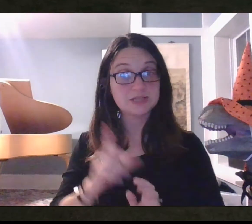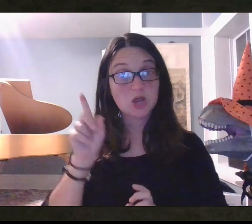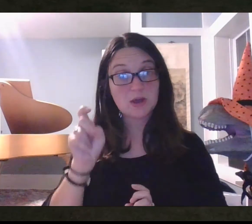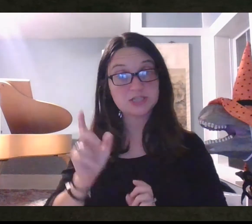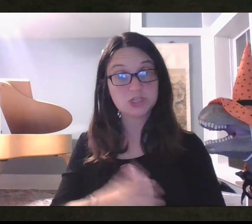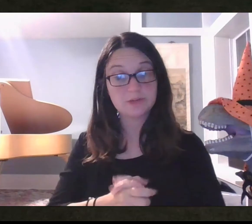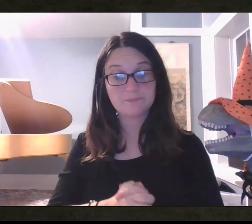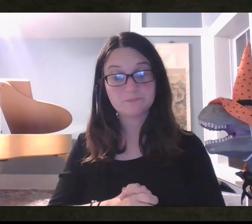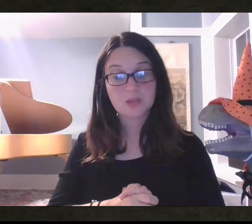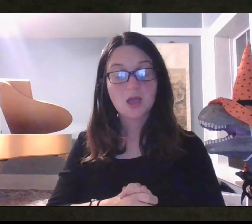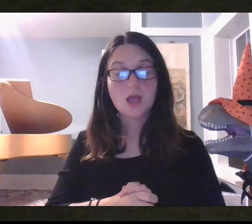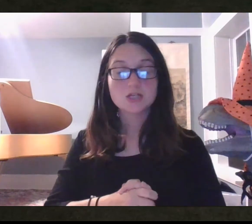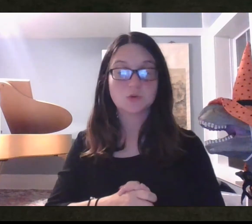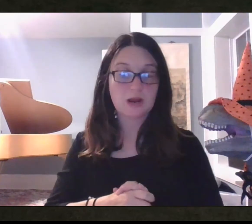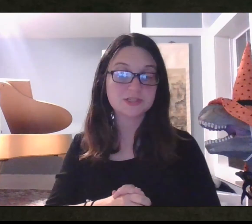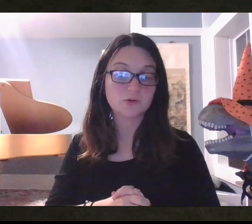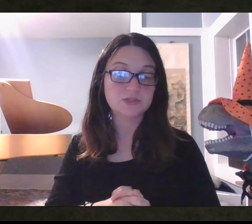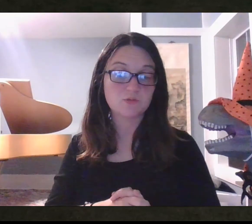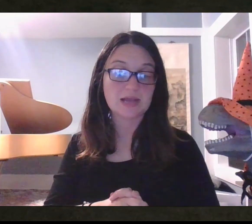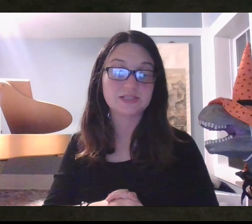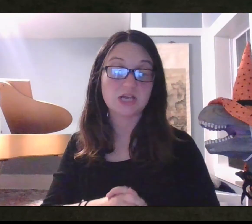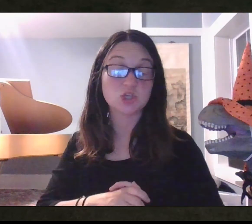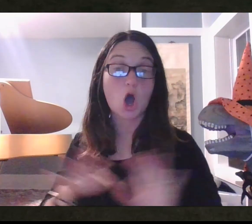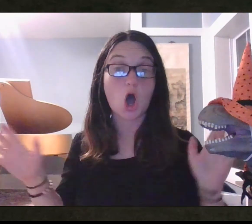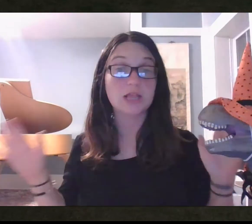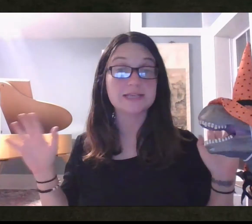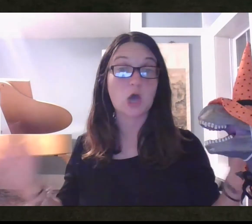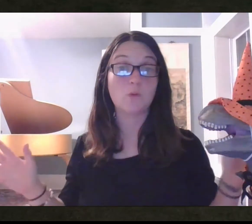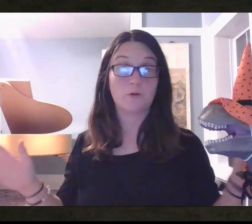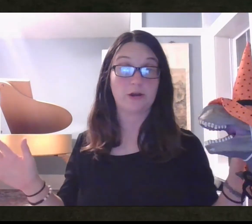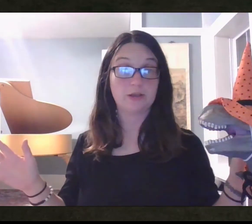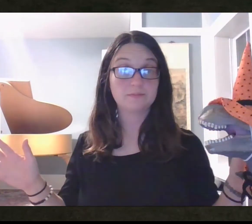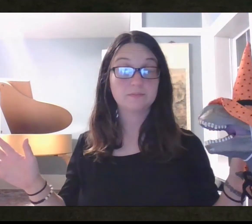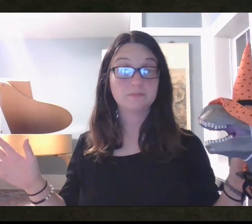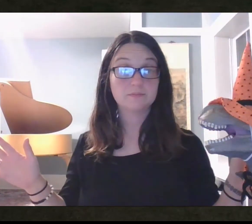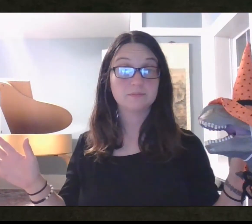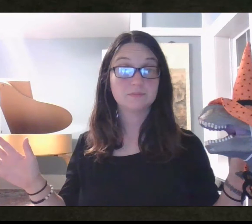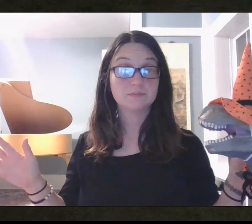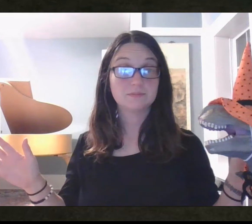here's your next question. Tyrannosaurus Rex does all his homework.